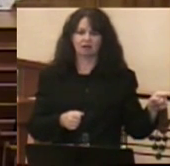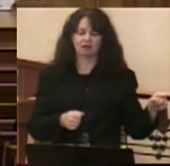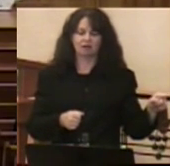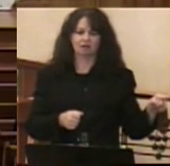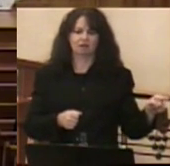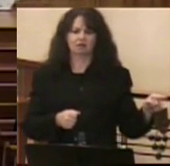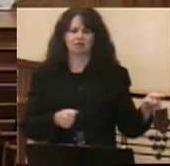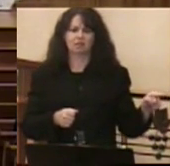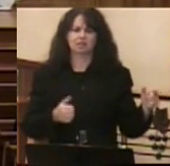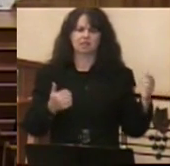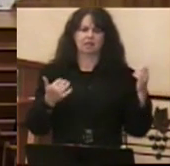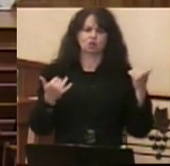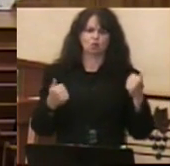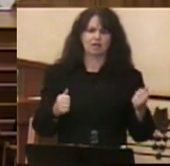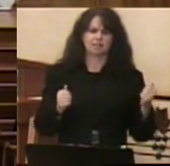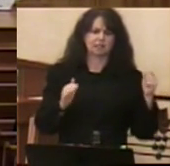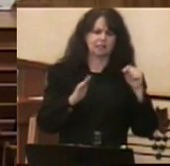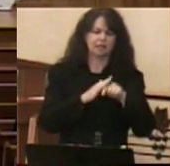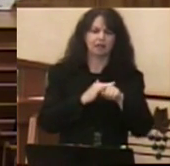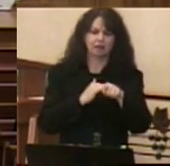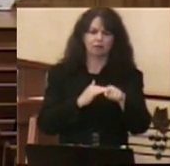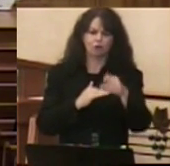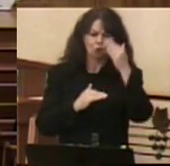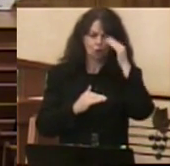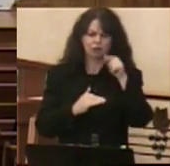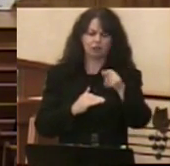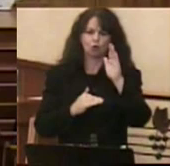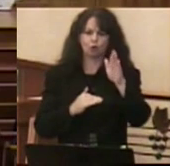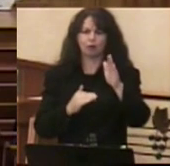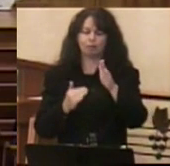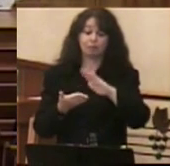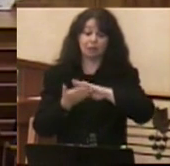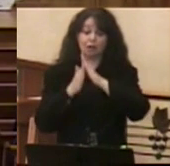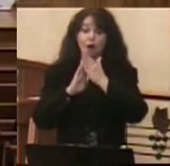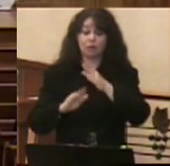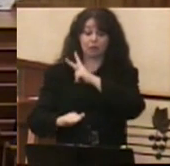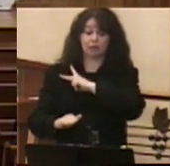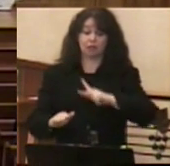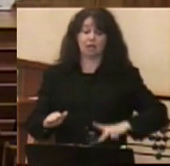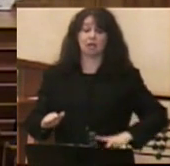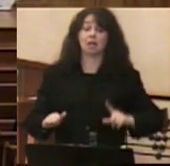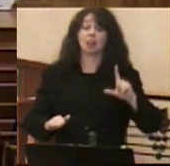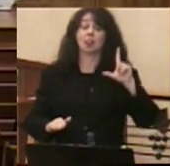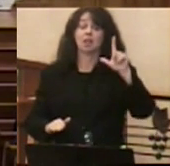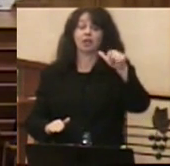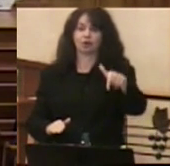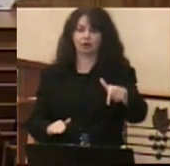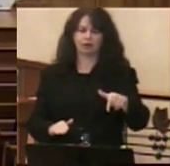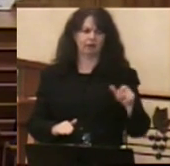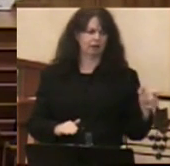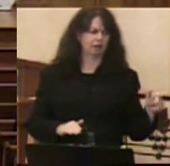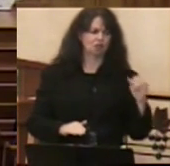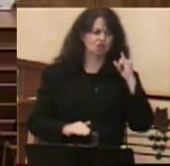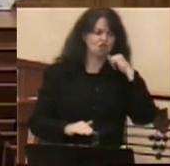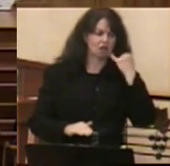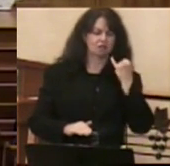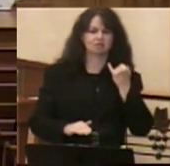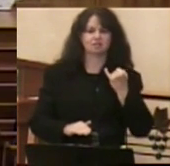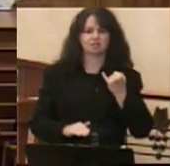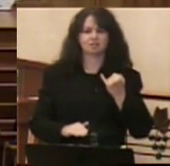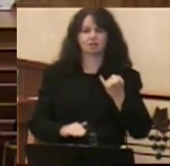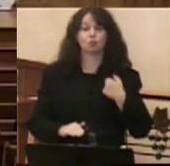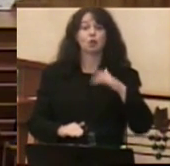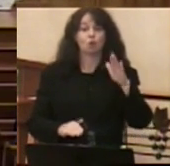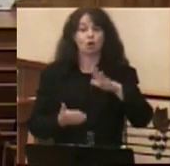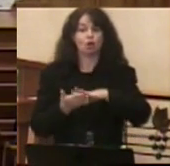trying to kill him? Later we know that David does become king but then we discover next week how